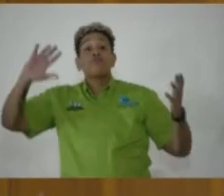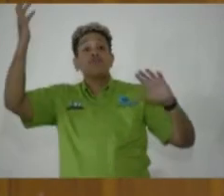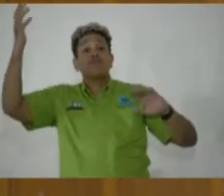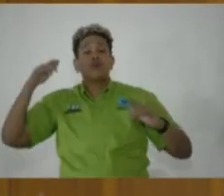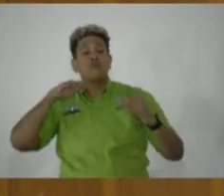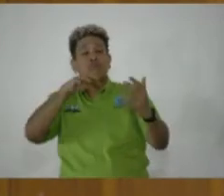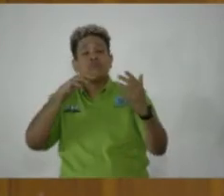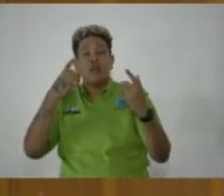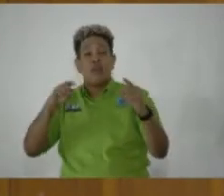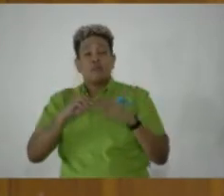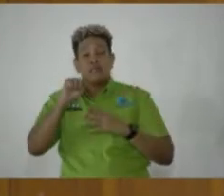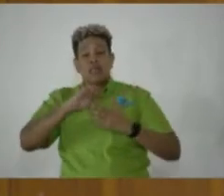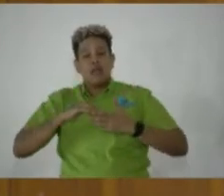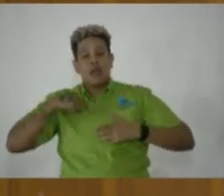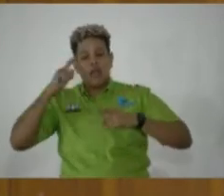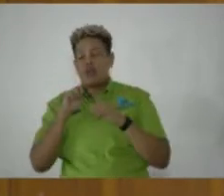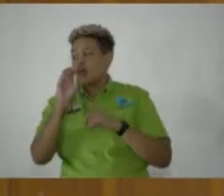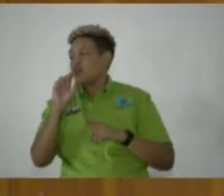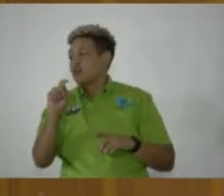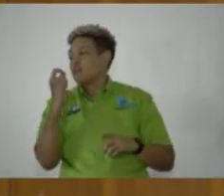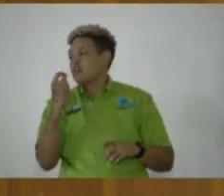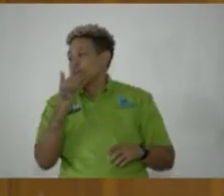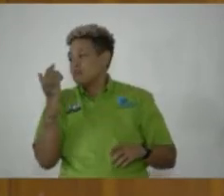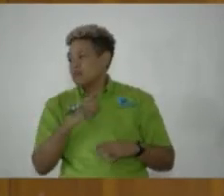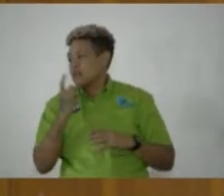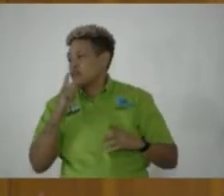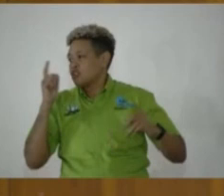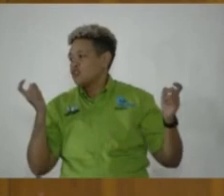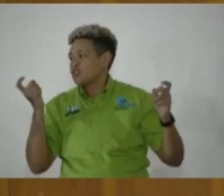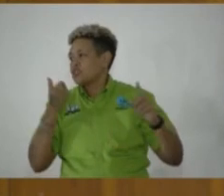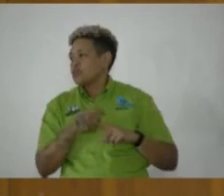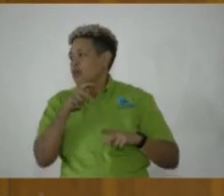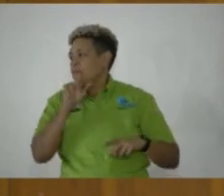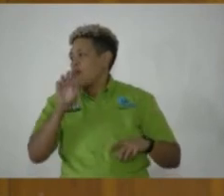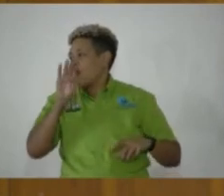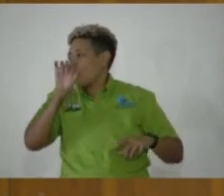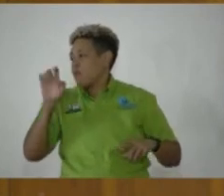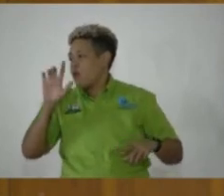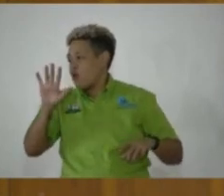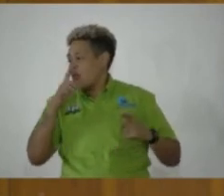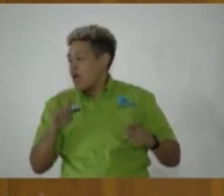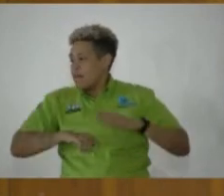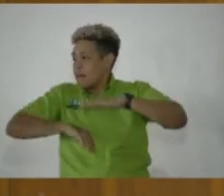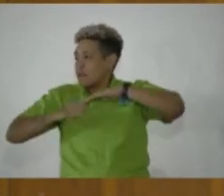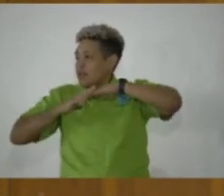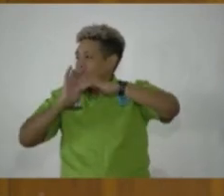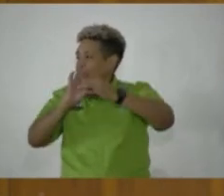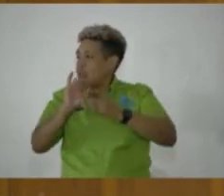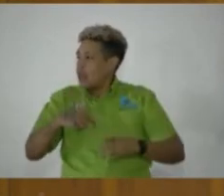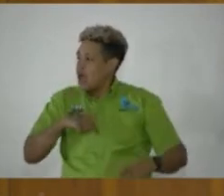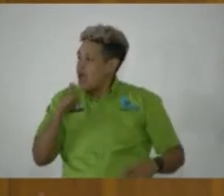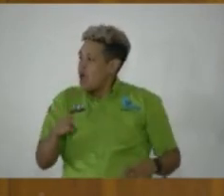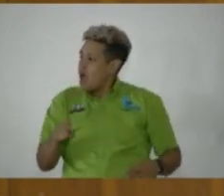I agree that October the 11th is the best day to celebrate Paul Bogle based on that, and I'm asking,